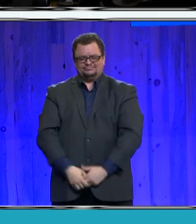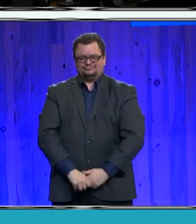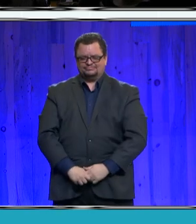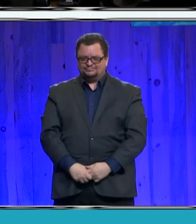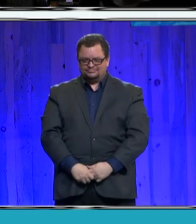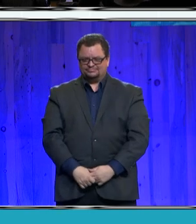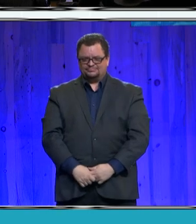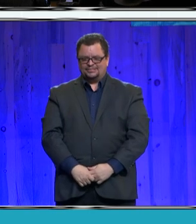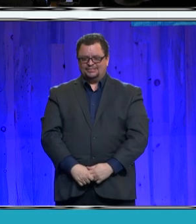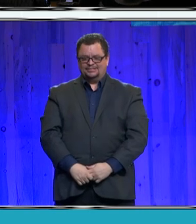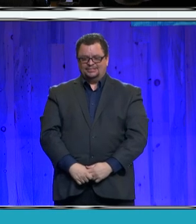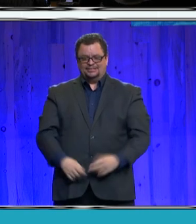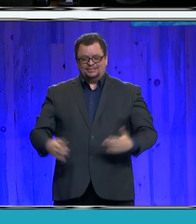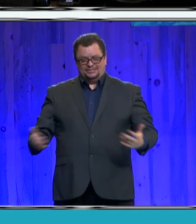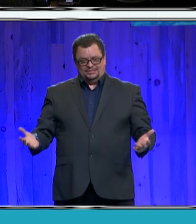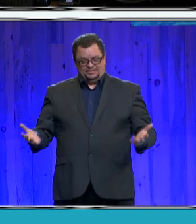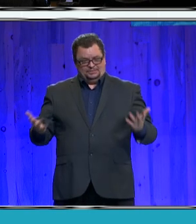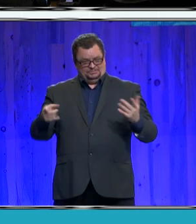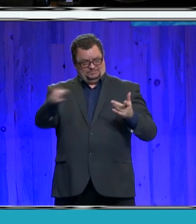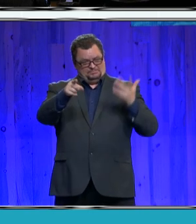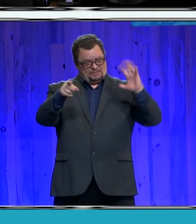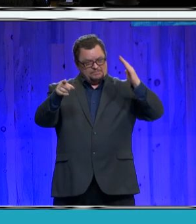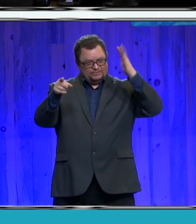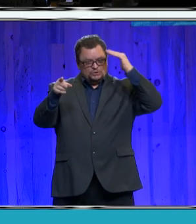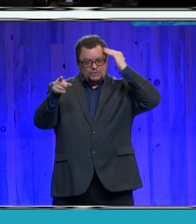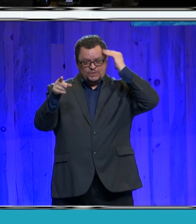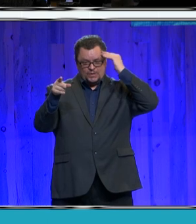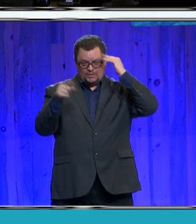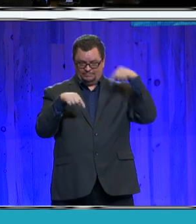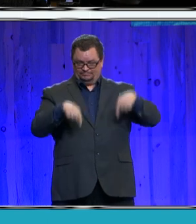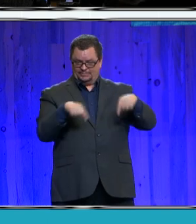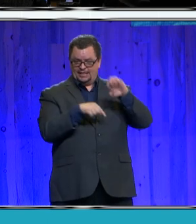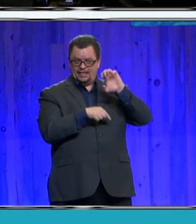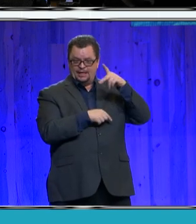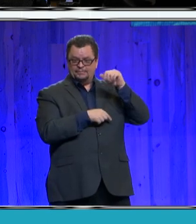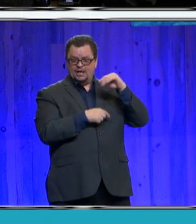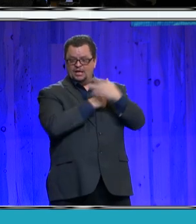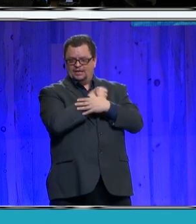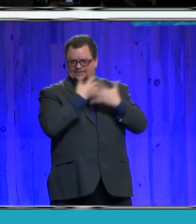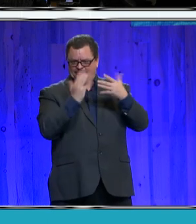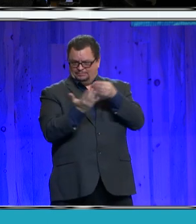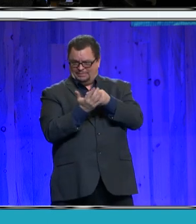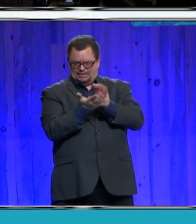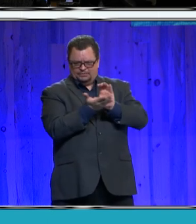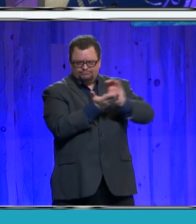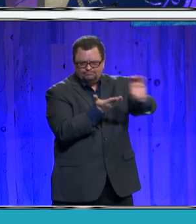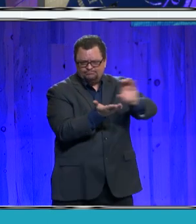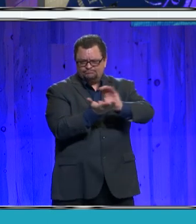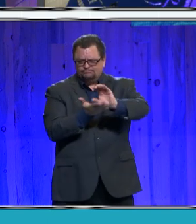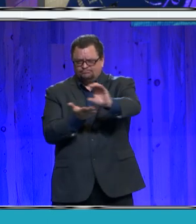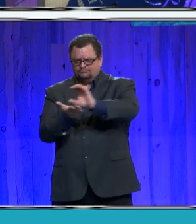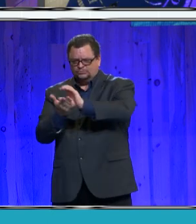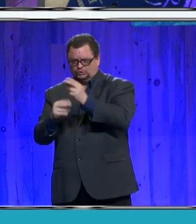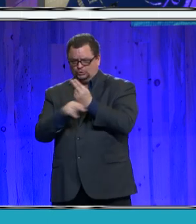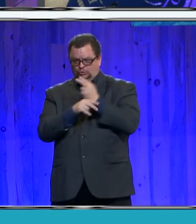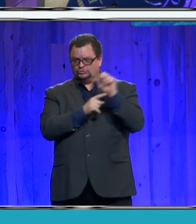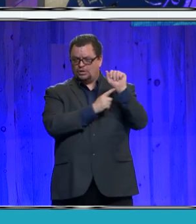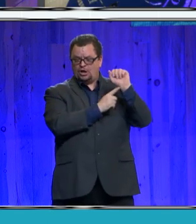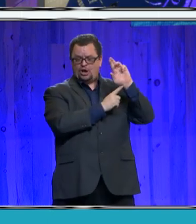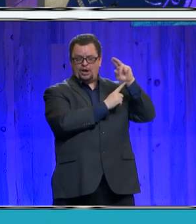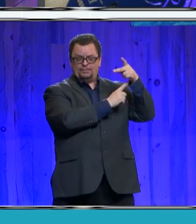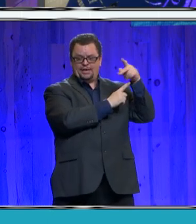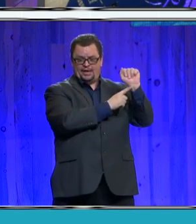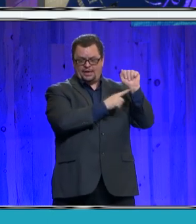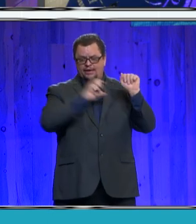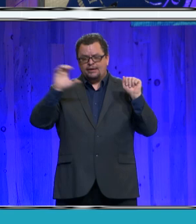You may know El Paso County has made significant investments in our region using CARES and ARPA funding. Our cities were on